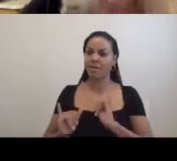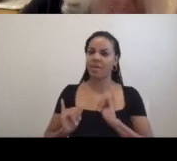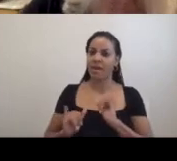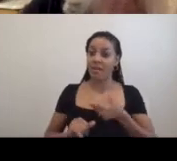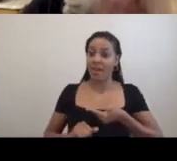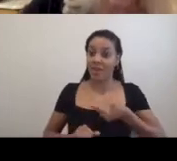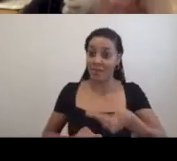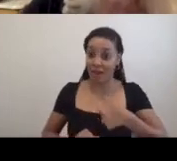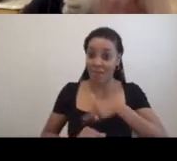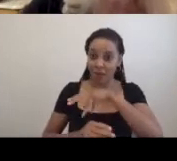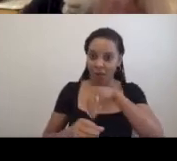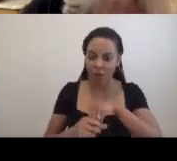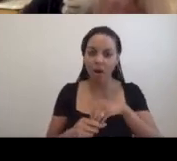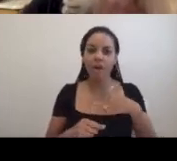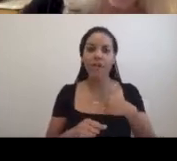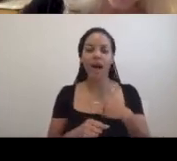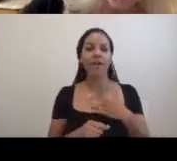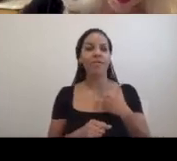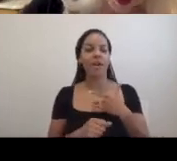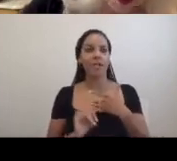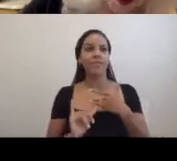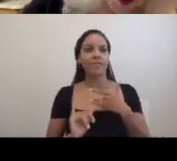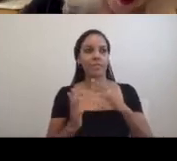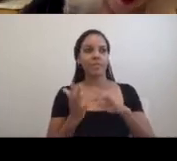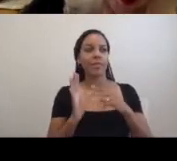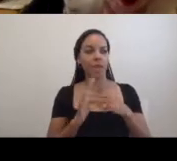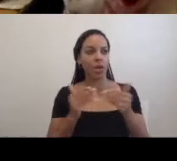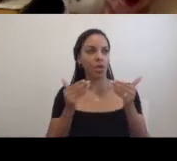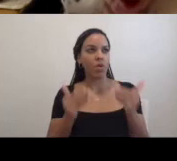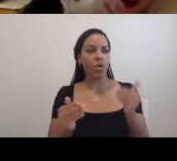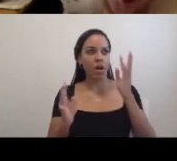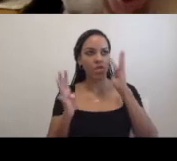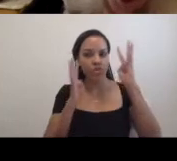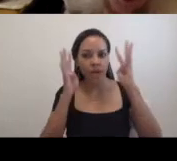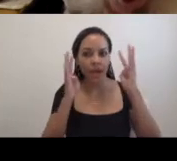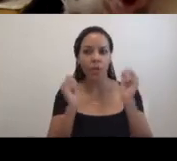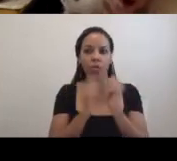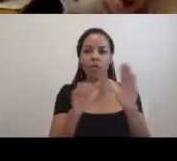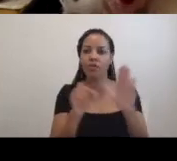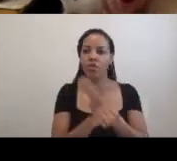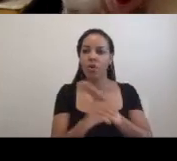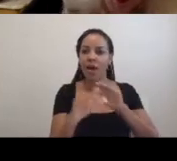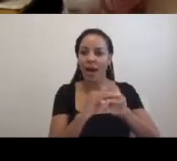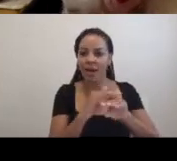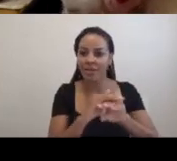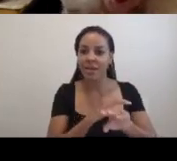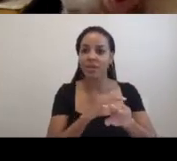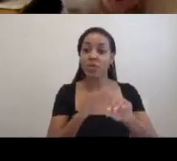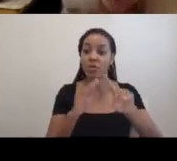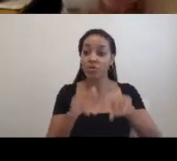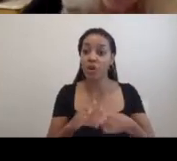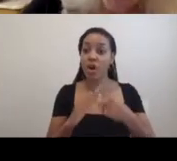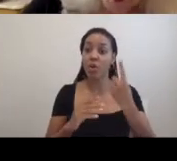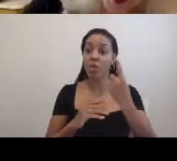to create with total access. Thus began one and a half years